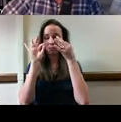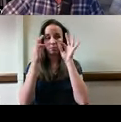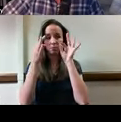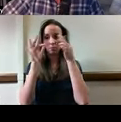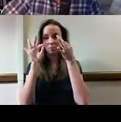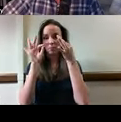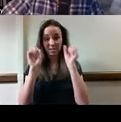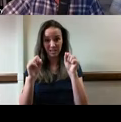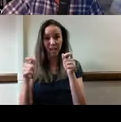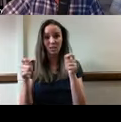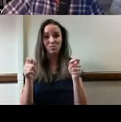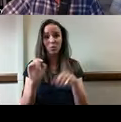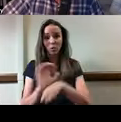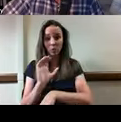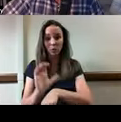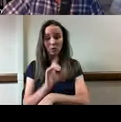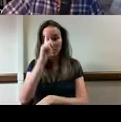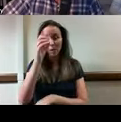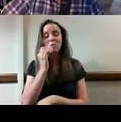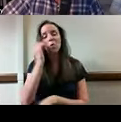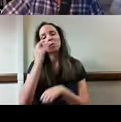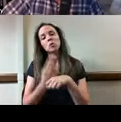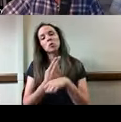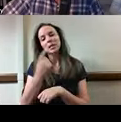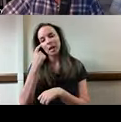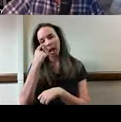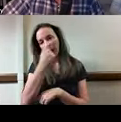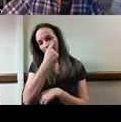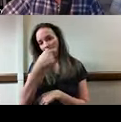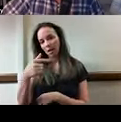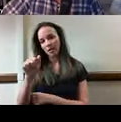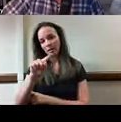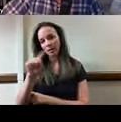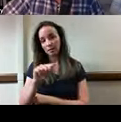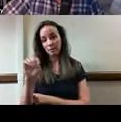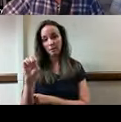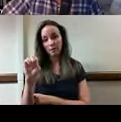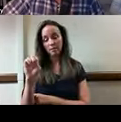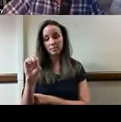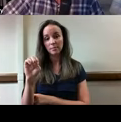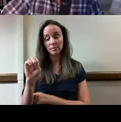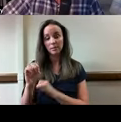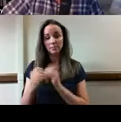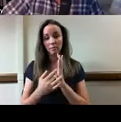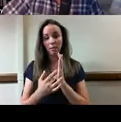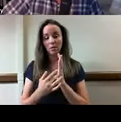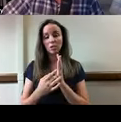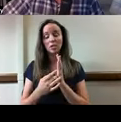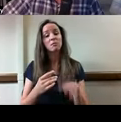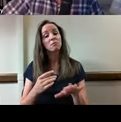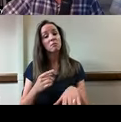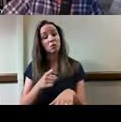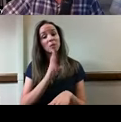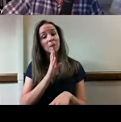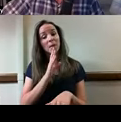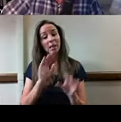computer and their smart home with an eye gaze device. Of course, if you are able to speak clearly, you